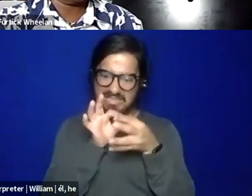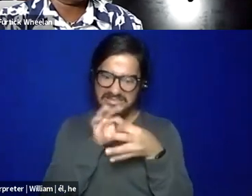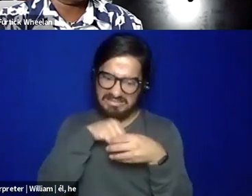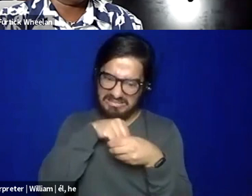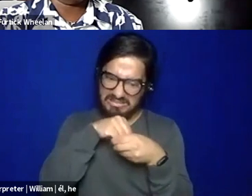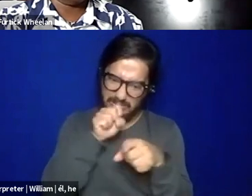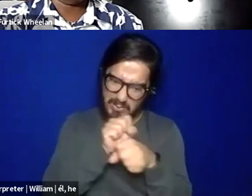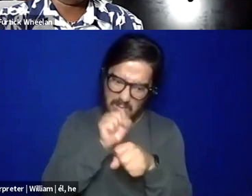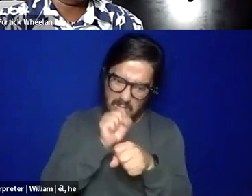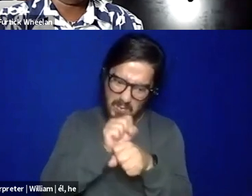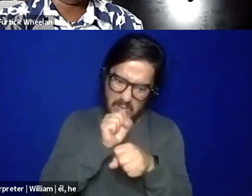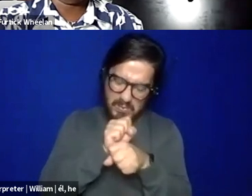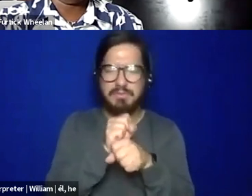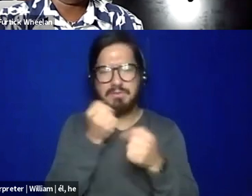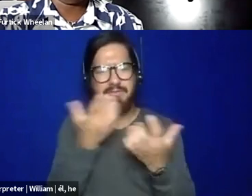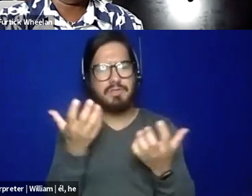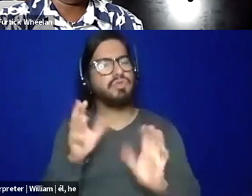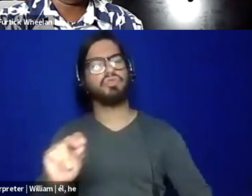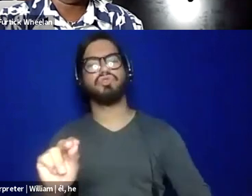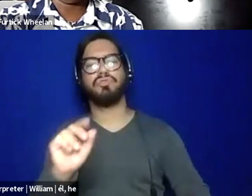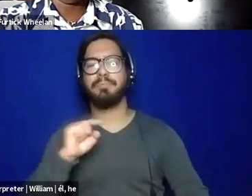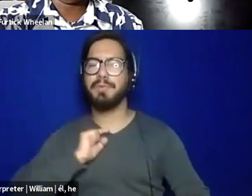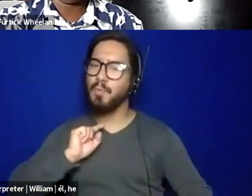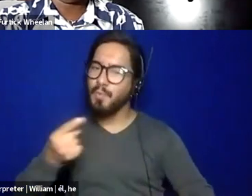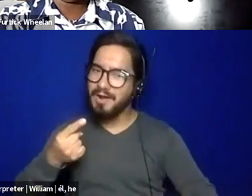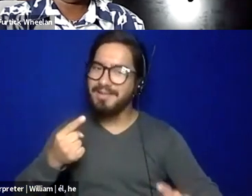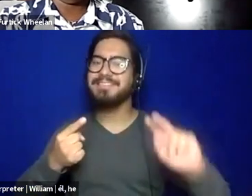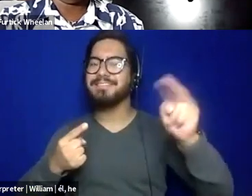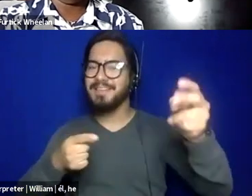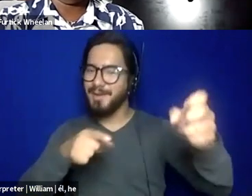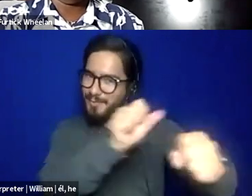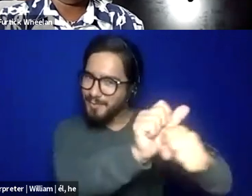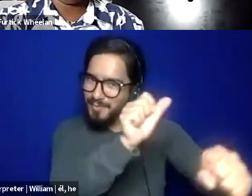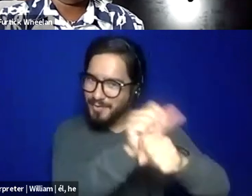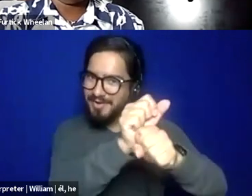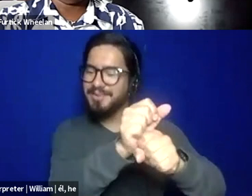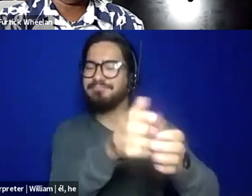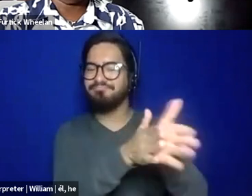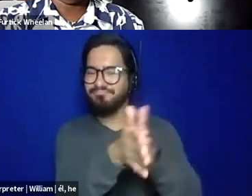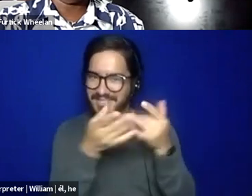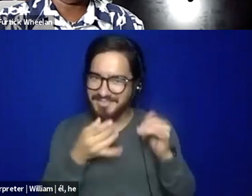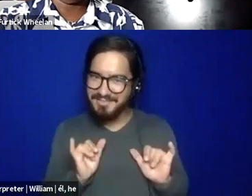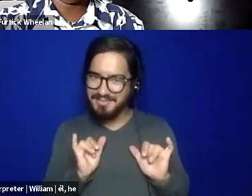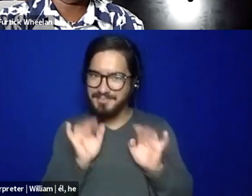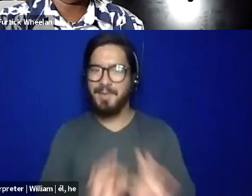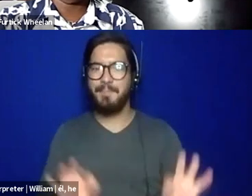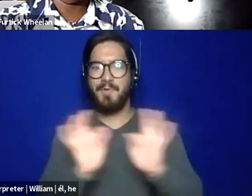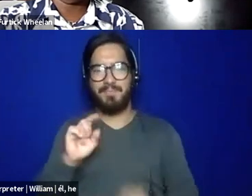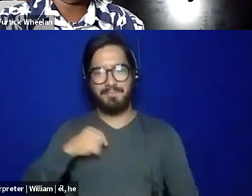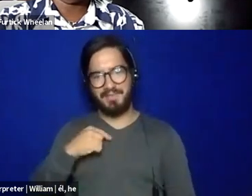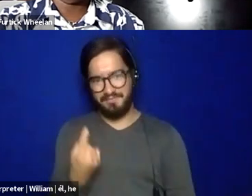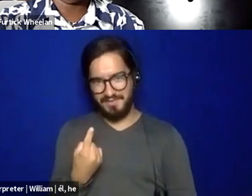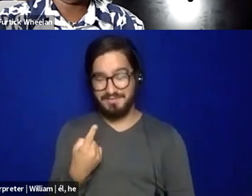it's still me. And then it's still the work, um, even though I'm passionate about work. So I put it to me first before I put it to anybody